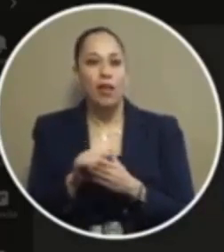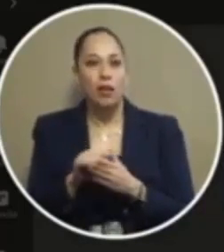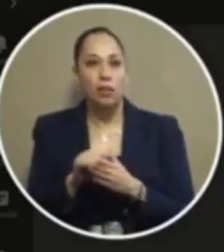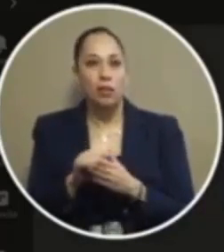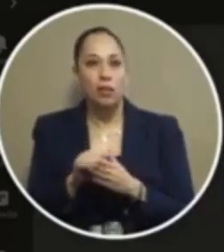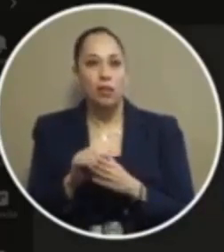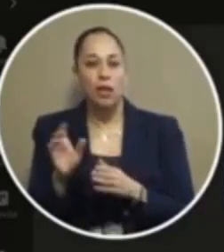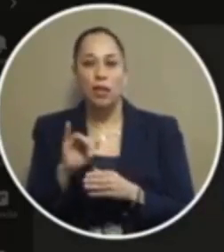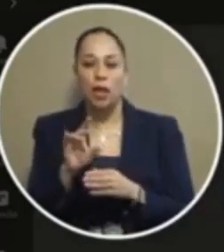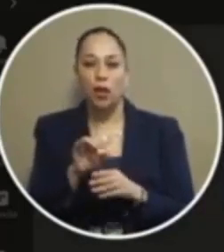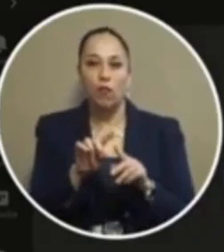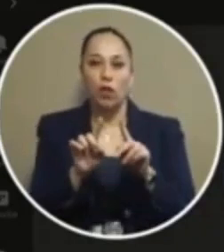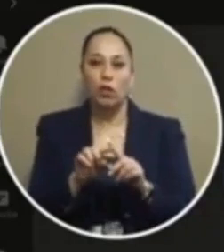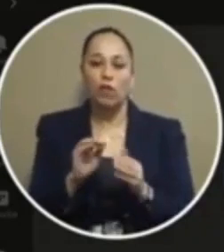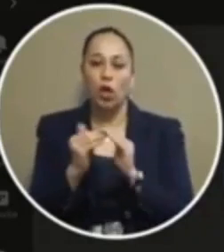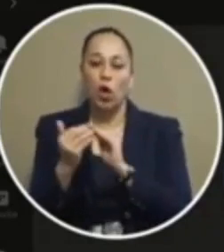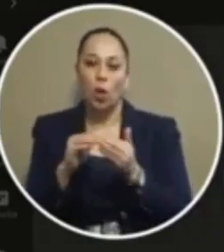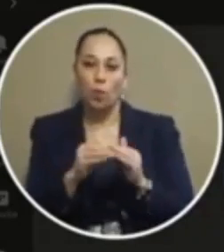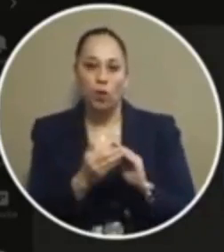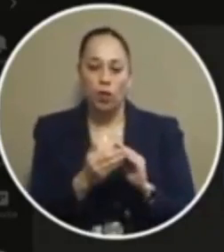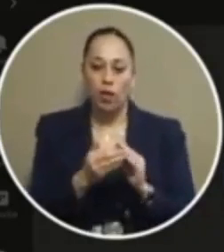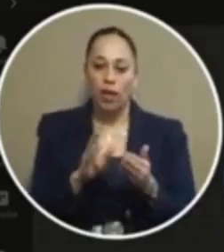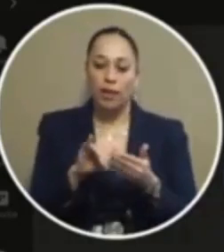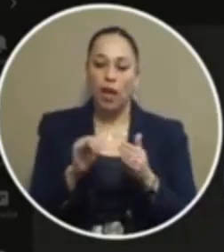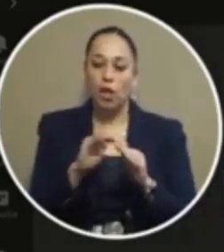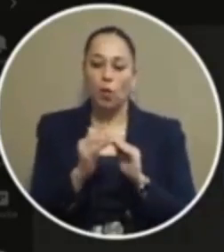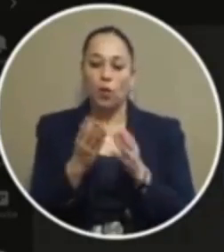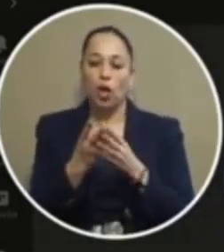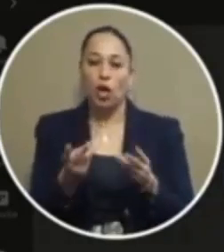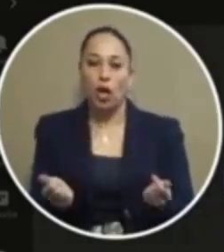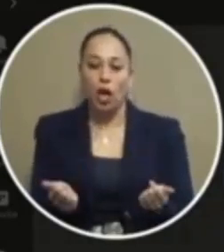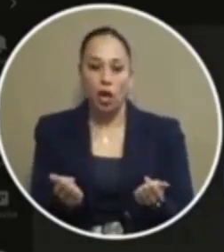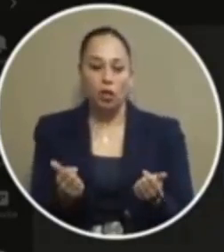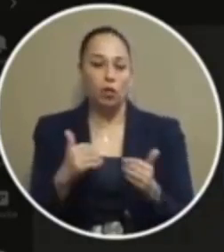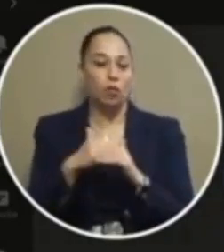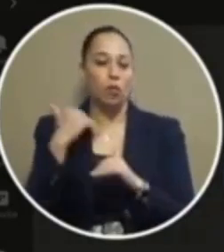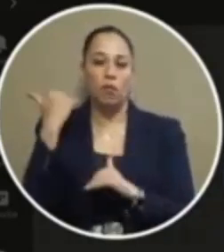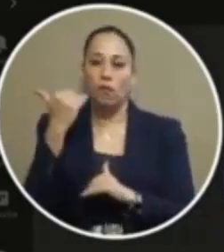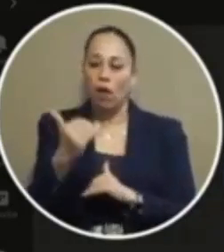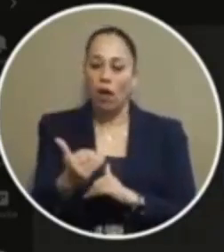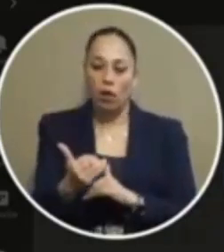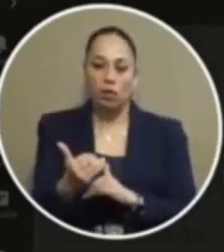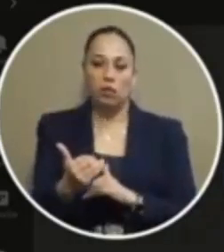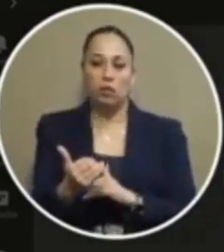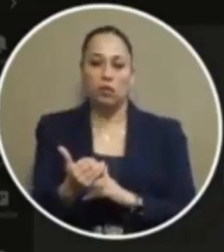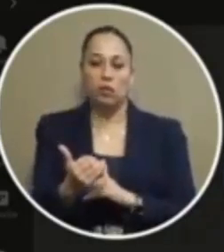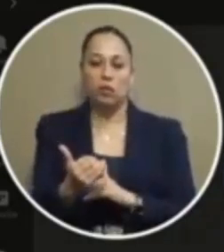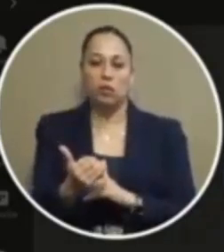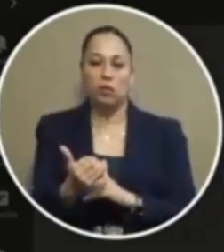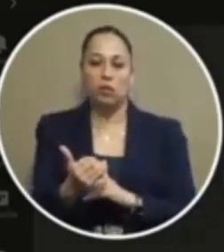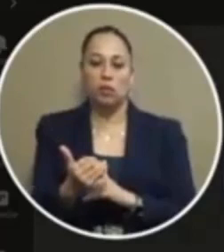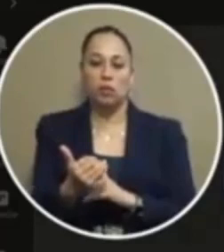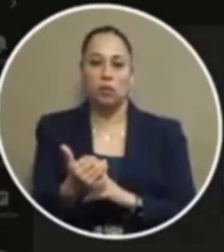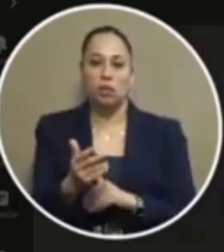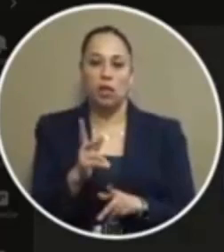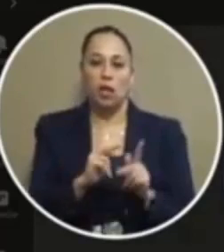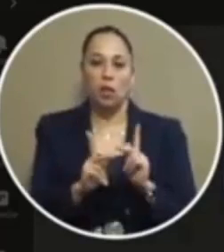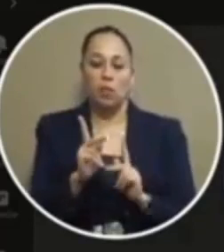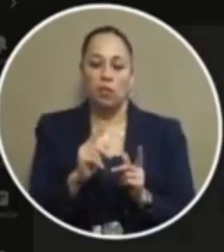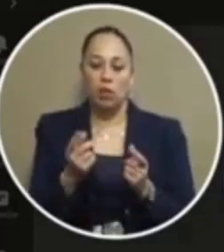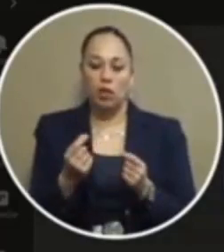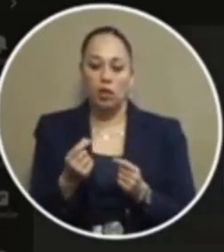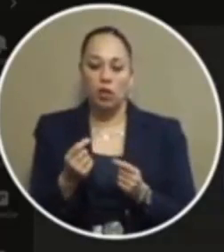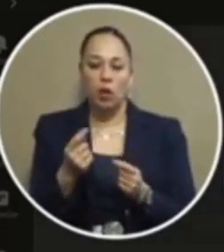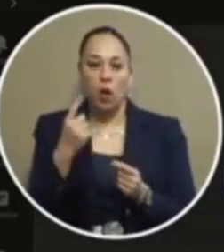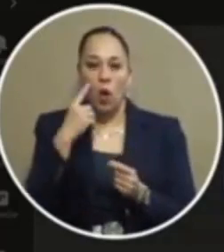know what does this look like in other communities well the fact of the matter is other communities have gone way past this light years past this uh people won't do site and